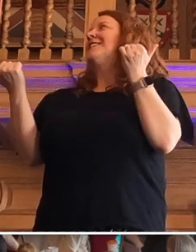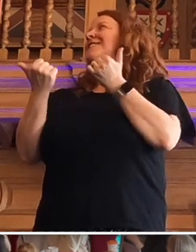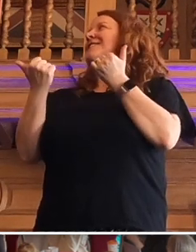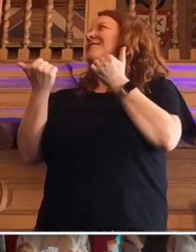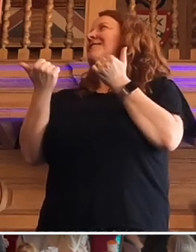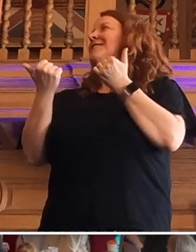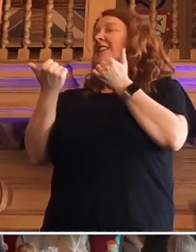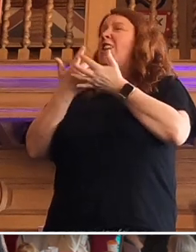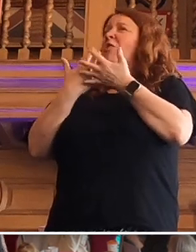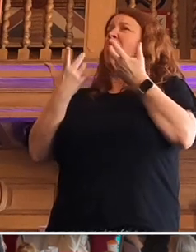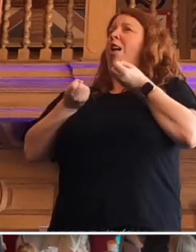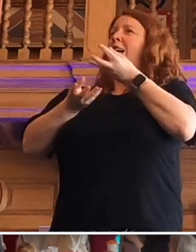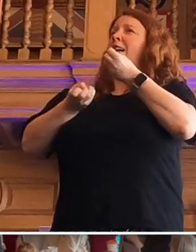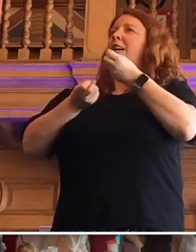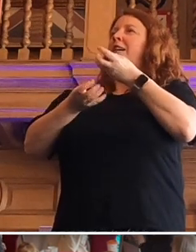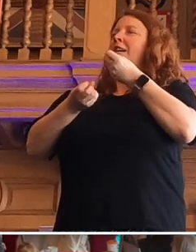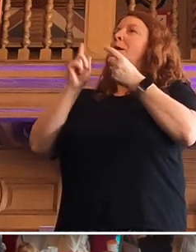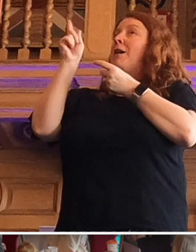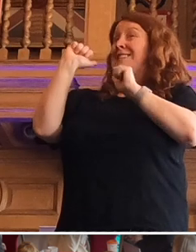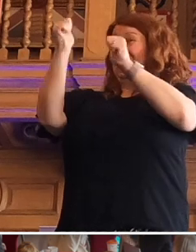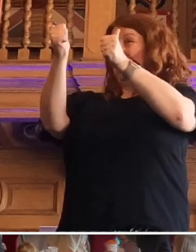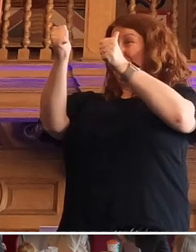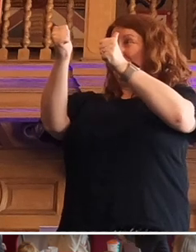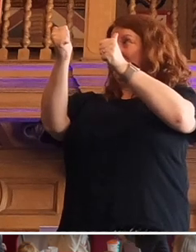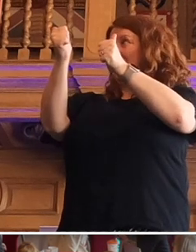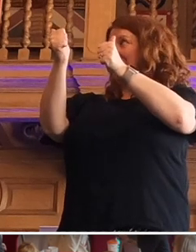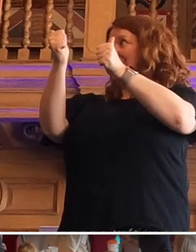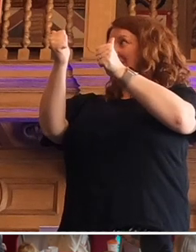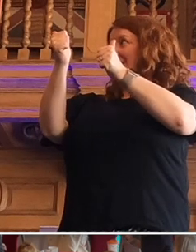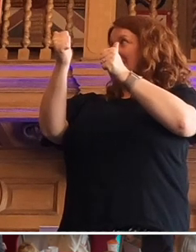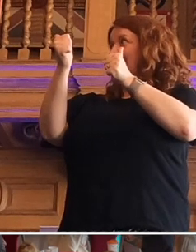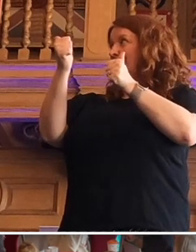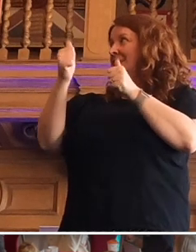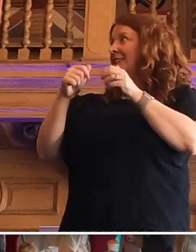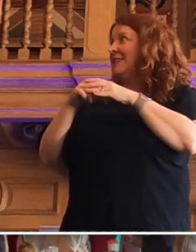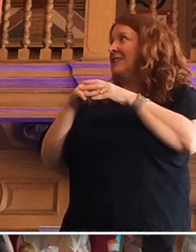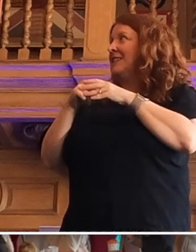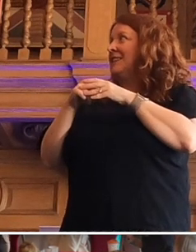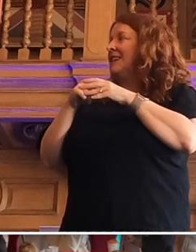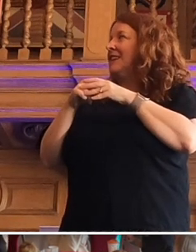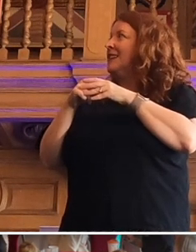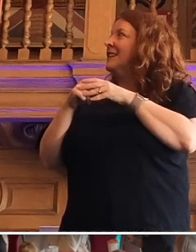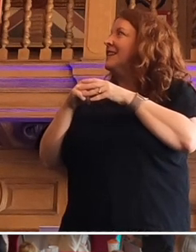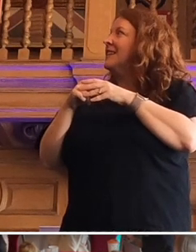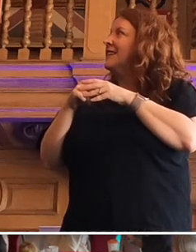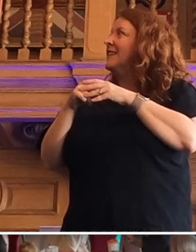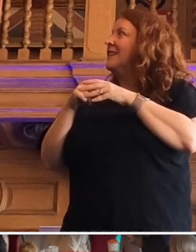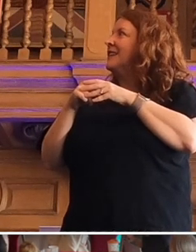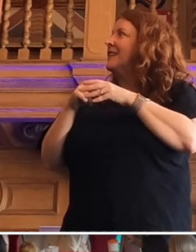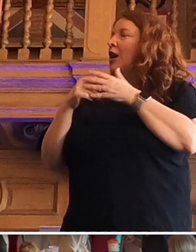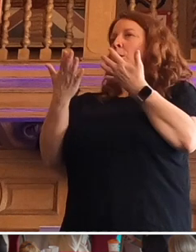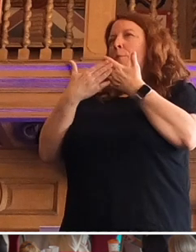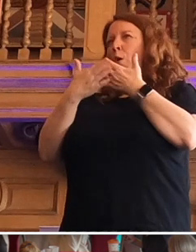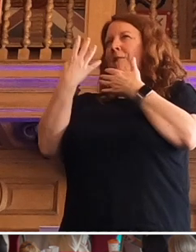And there's a lot of it. But the good news is the way I began, why I'm excited. More than 40